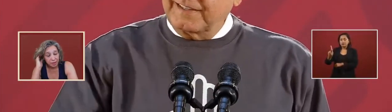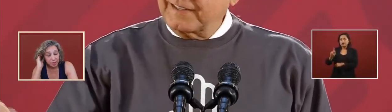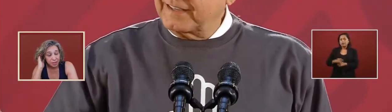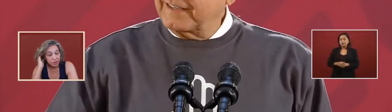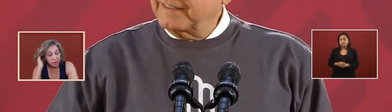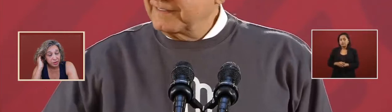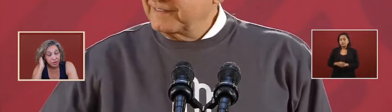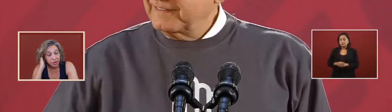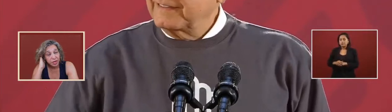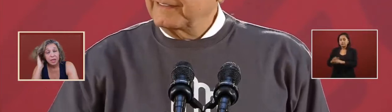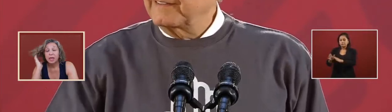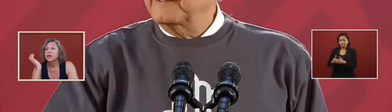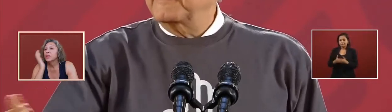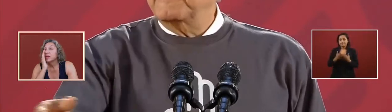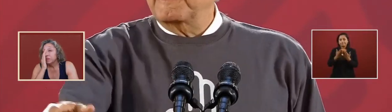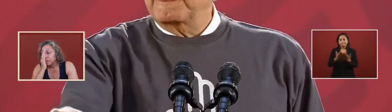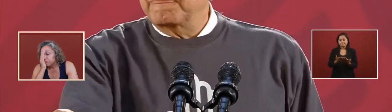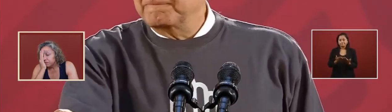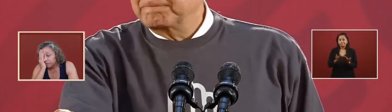district attorney